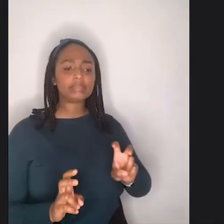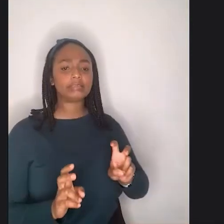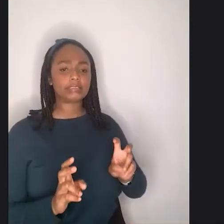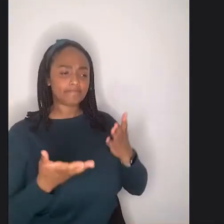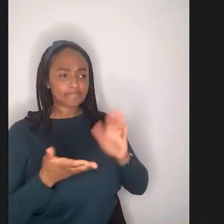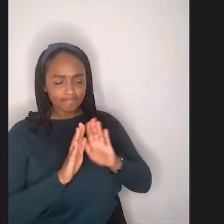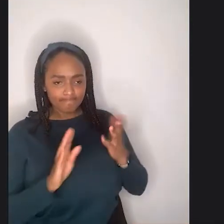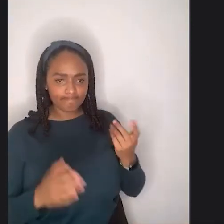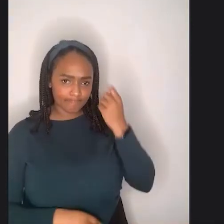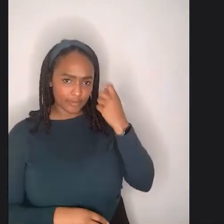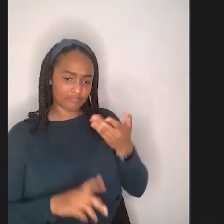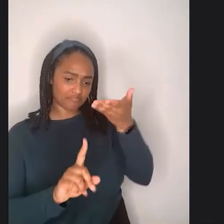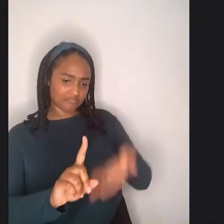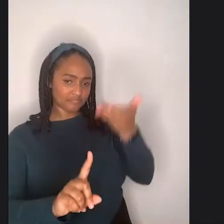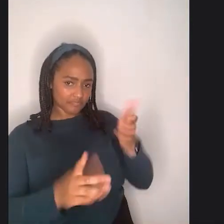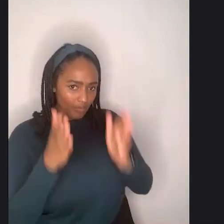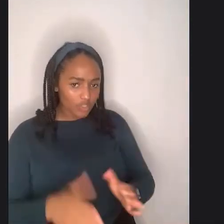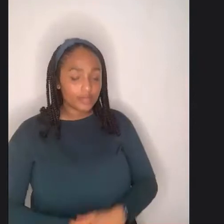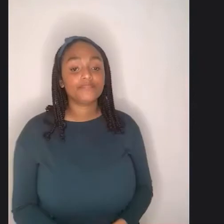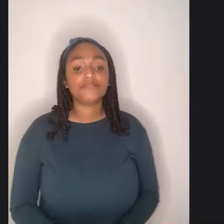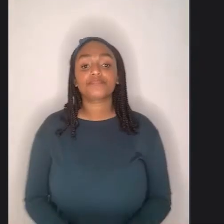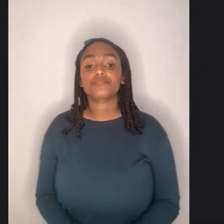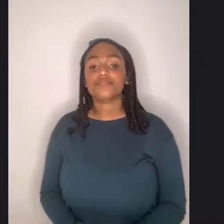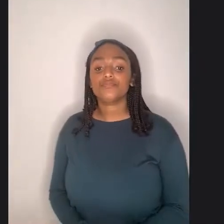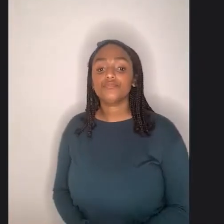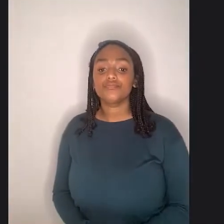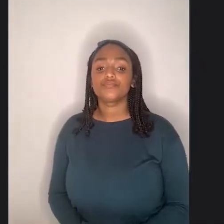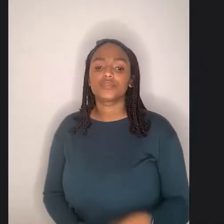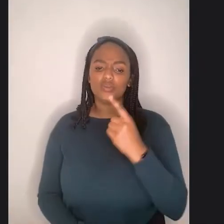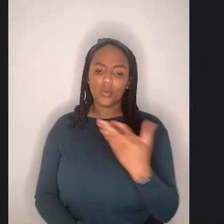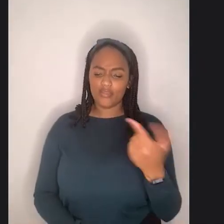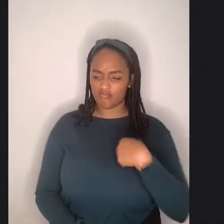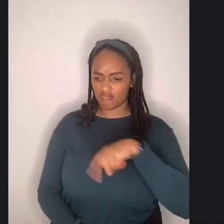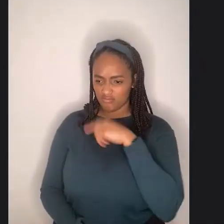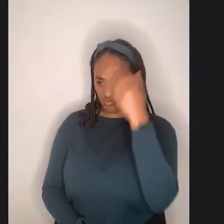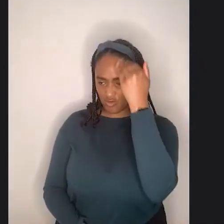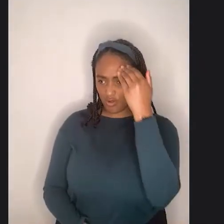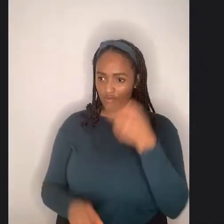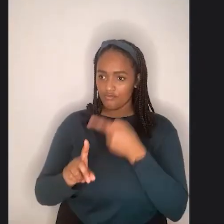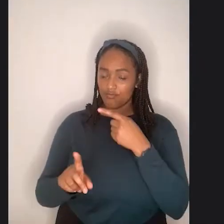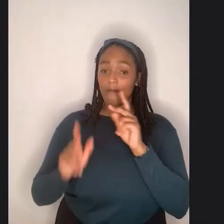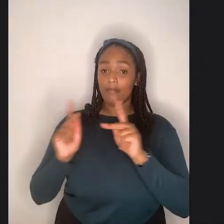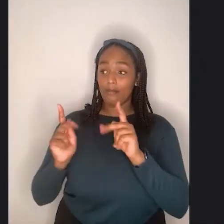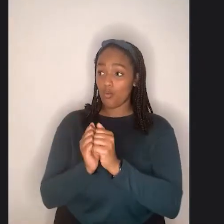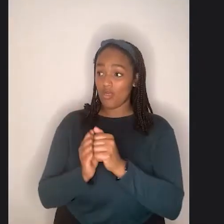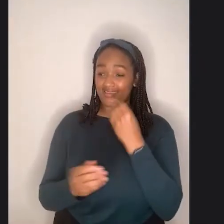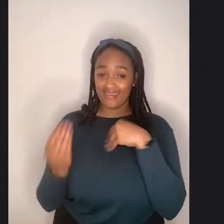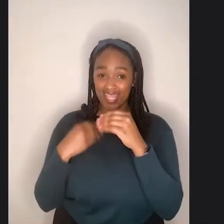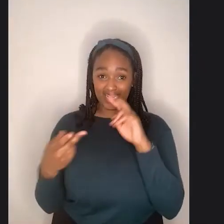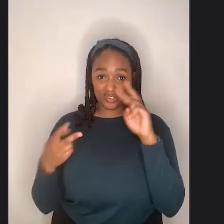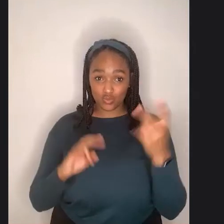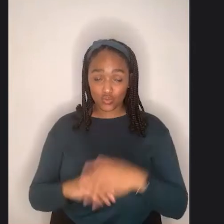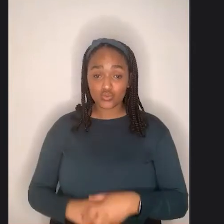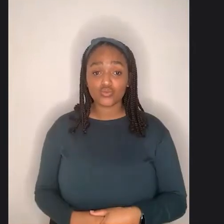the things that we know from working with folks in eating disorder community and hearing from folks in fat community is that, you know, fat people are so